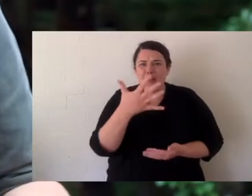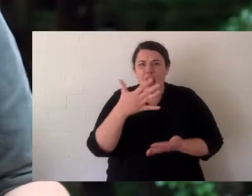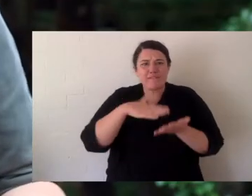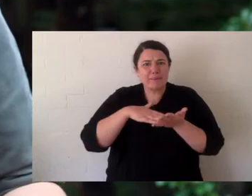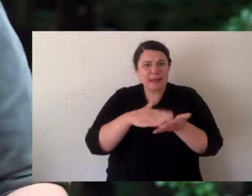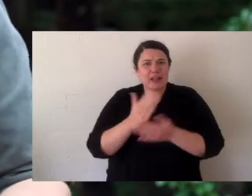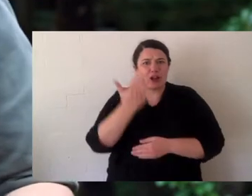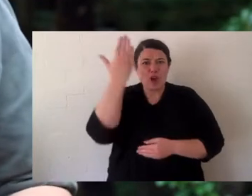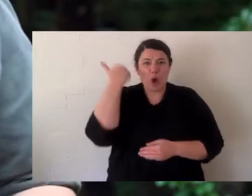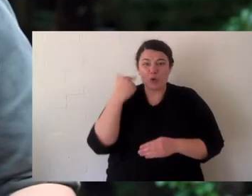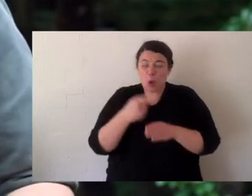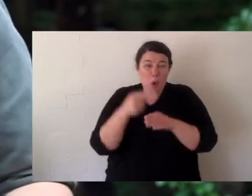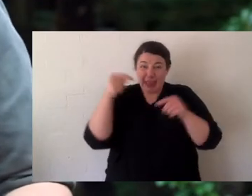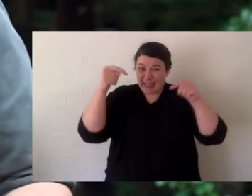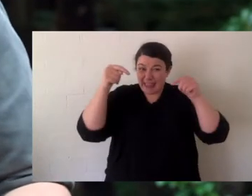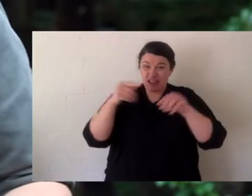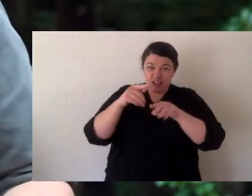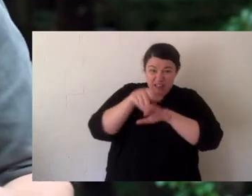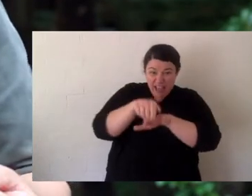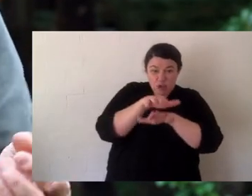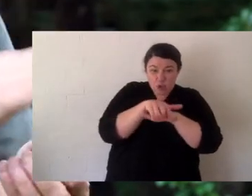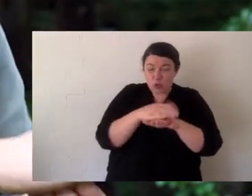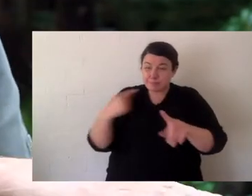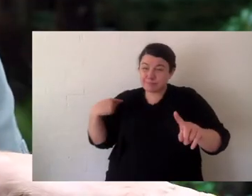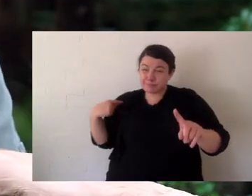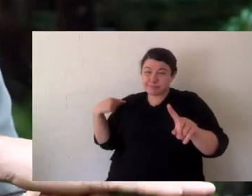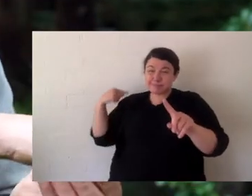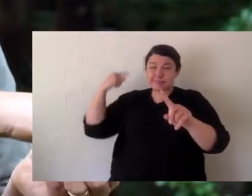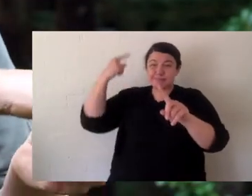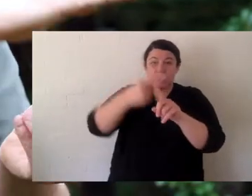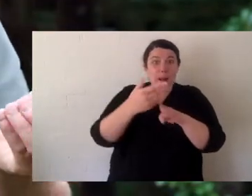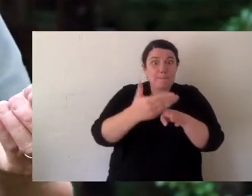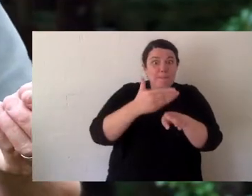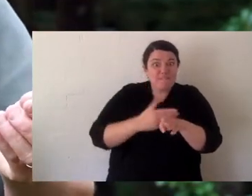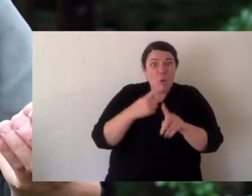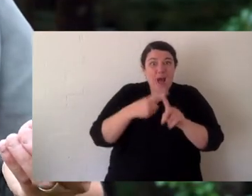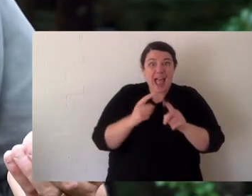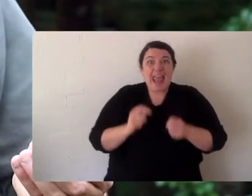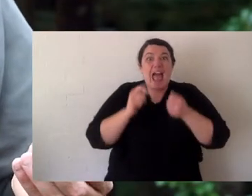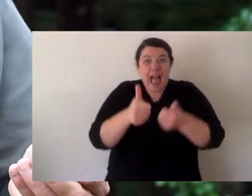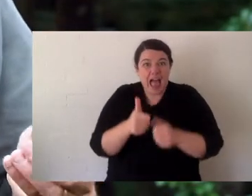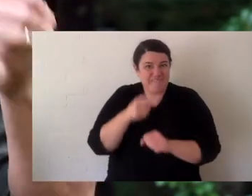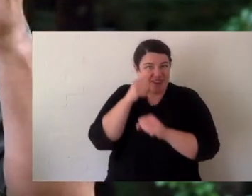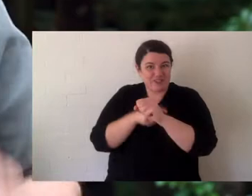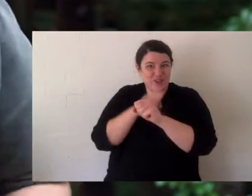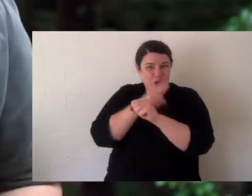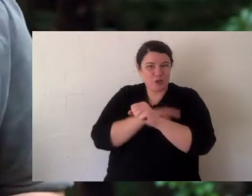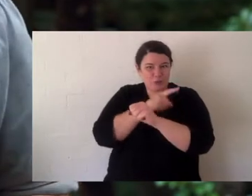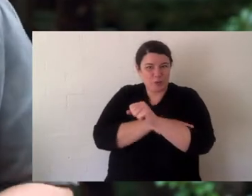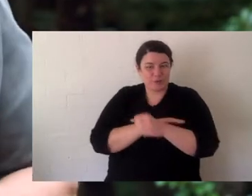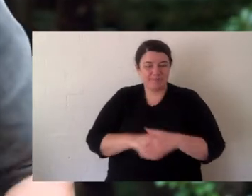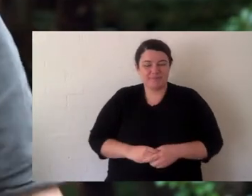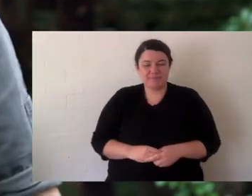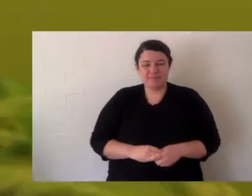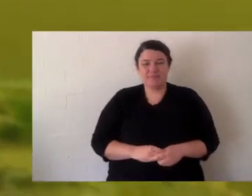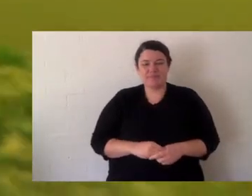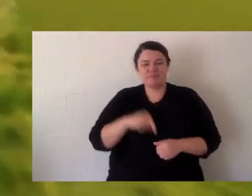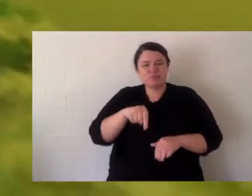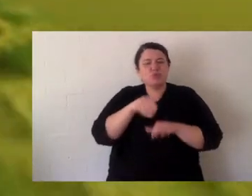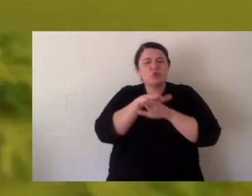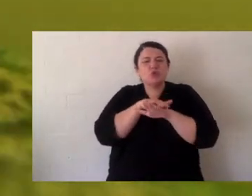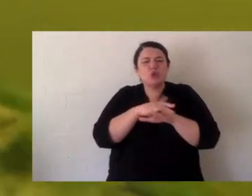Dinosaurs went extinct 65 million years ago so they've been around since before the time of dinosaurs for such a long time.